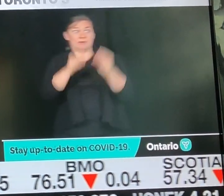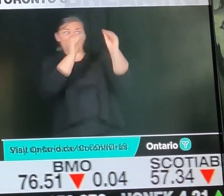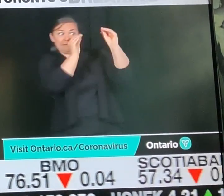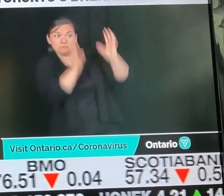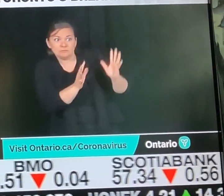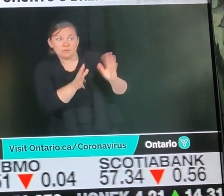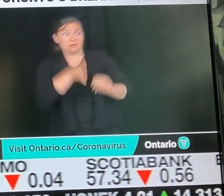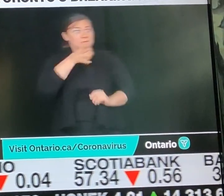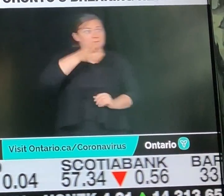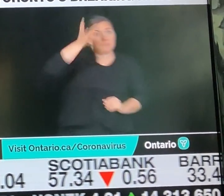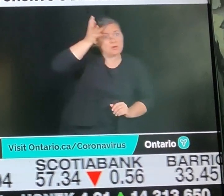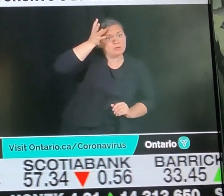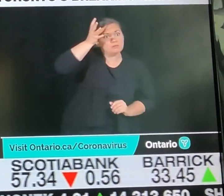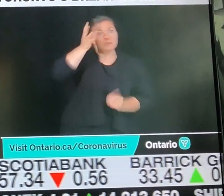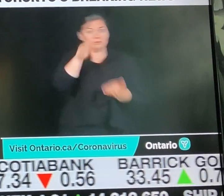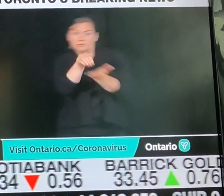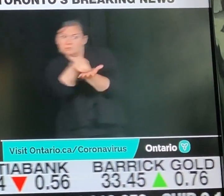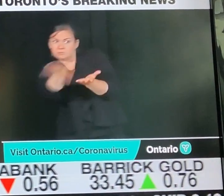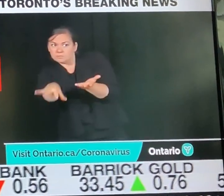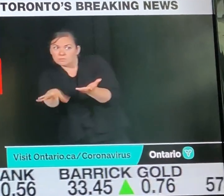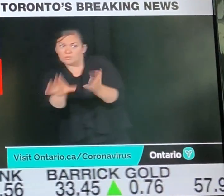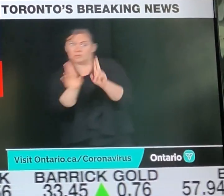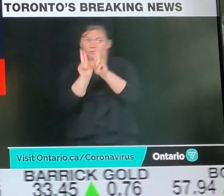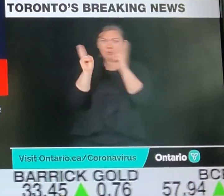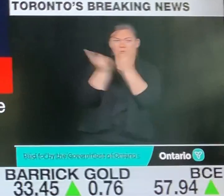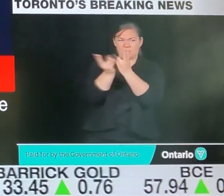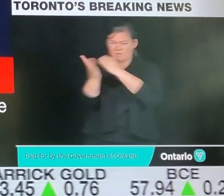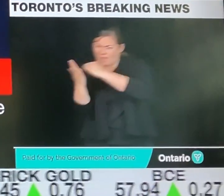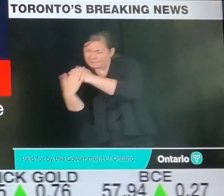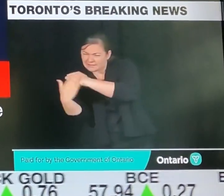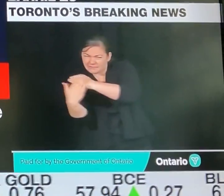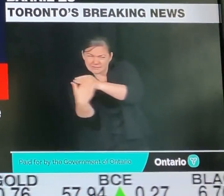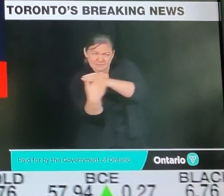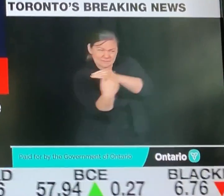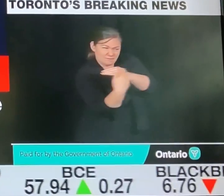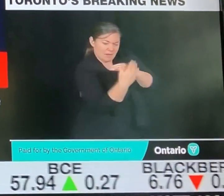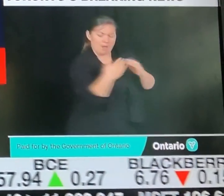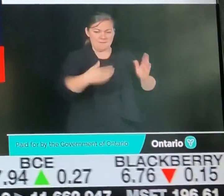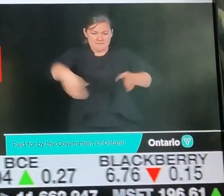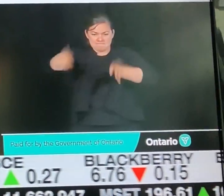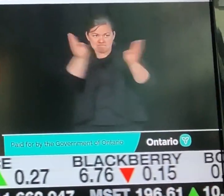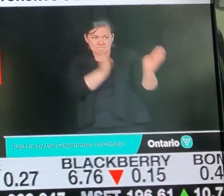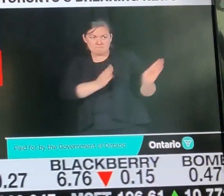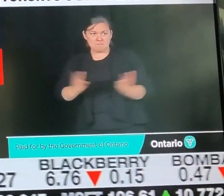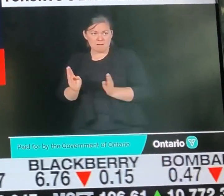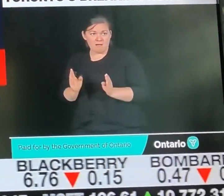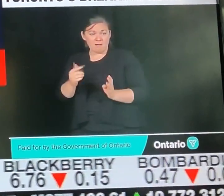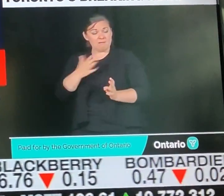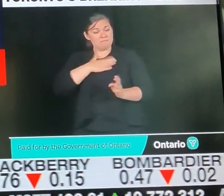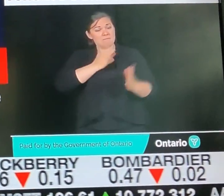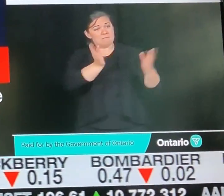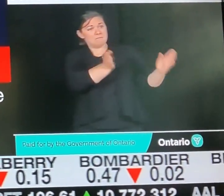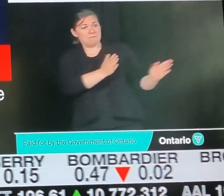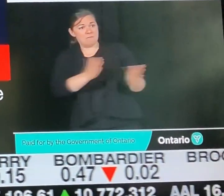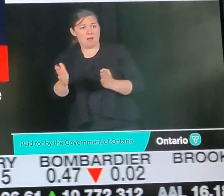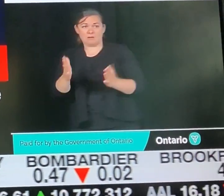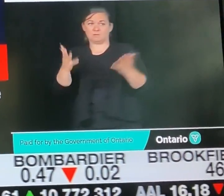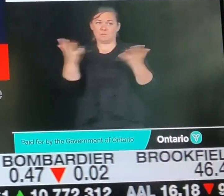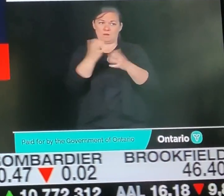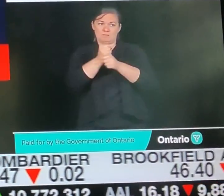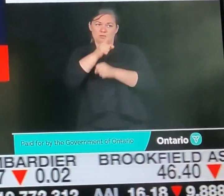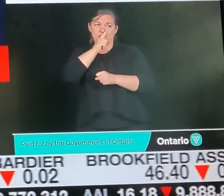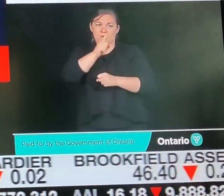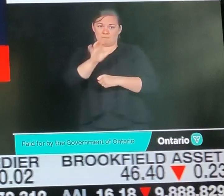The second plan is a plan for the continuation of remote learning by strengthening the use of live, online, synchronous